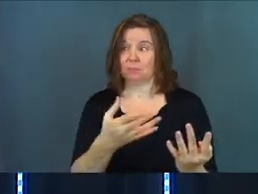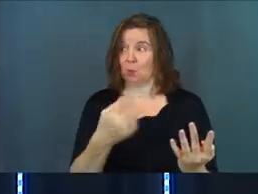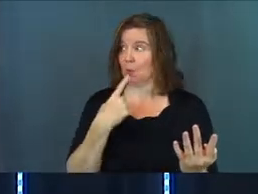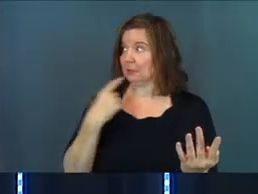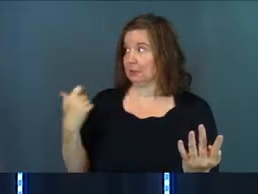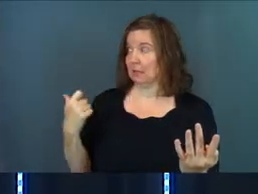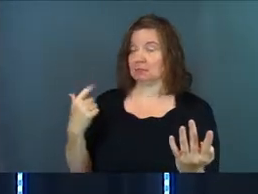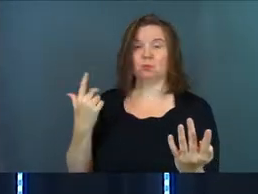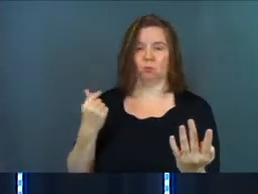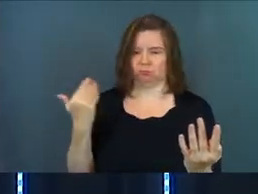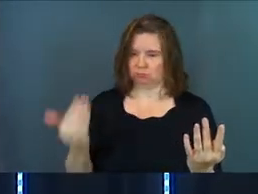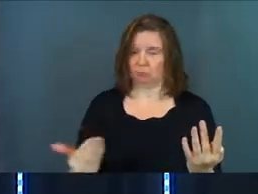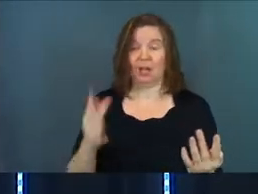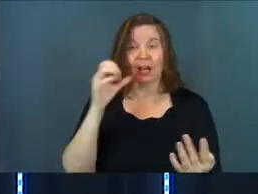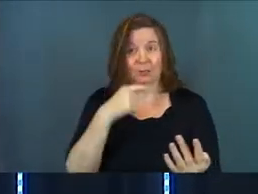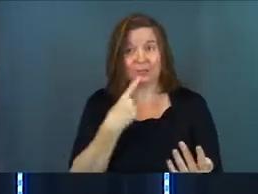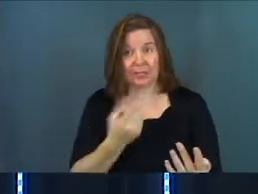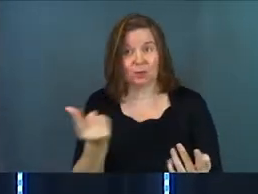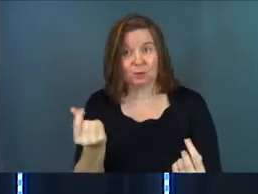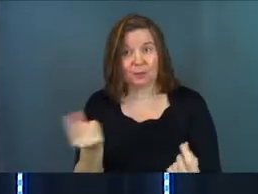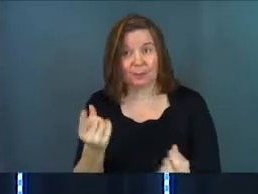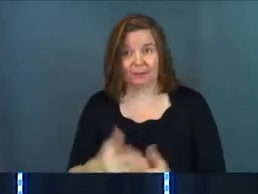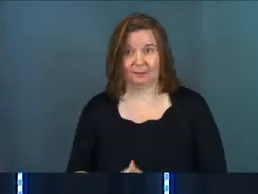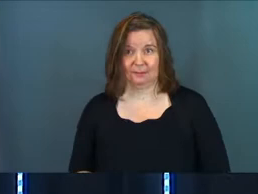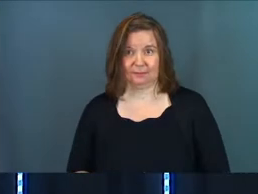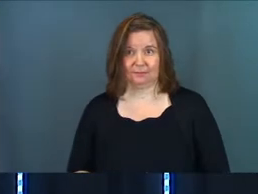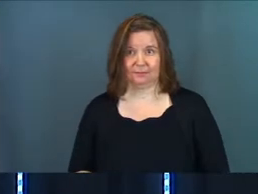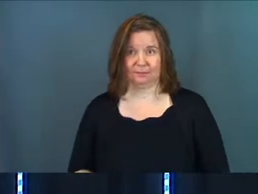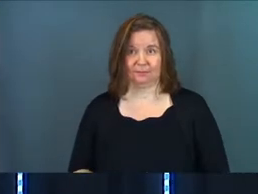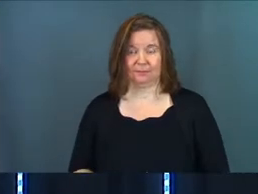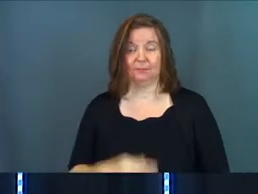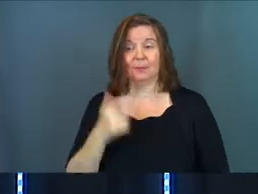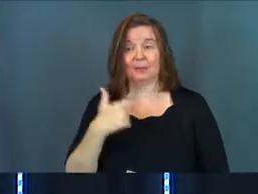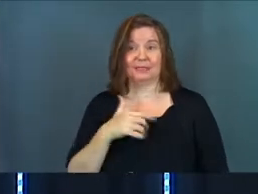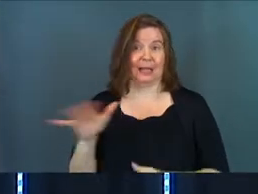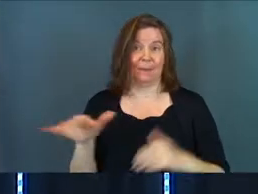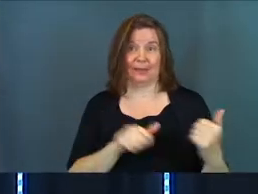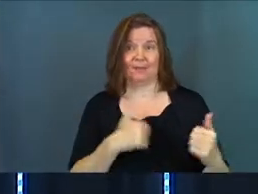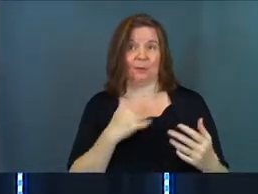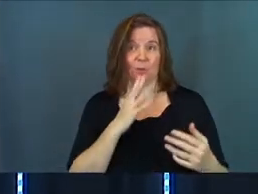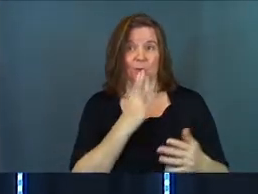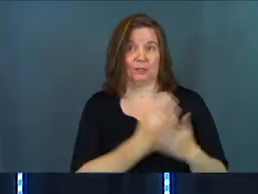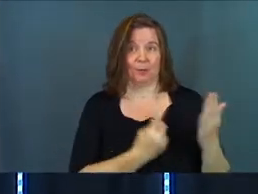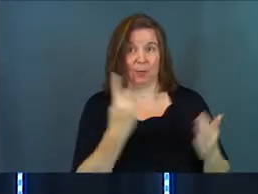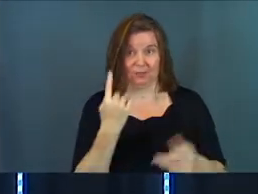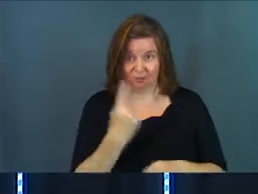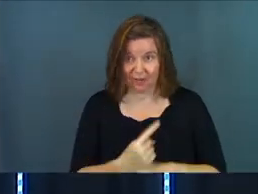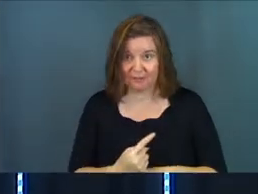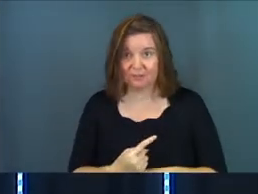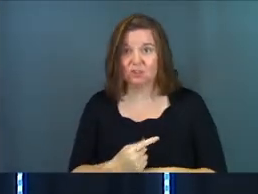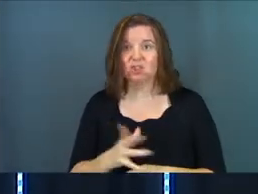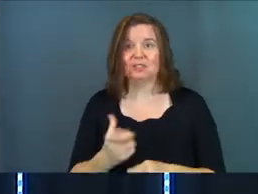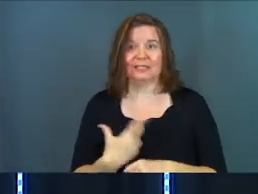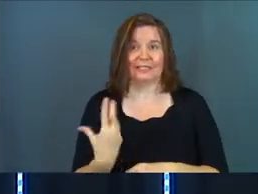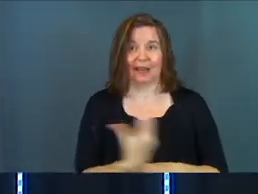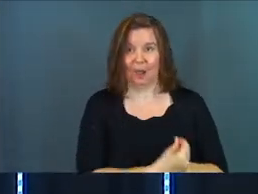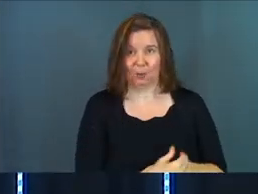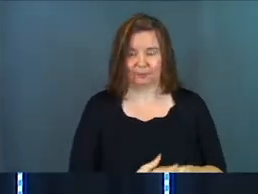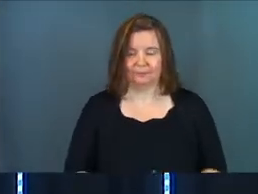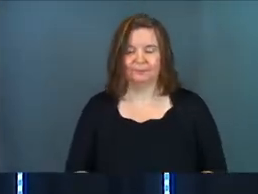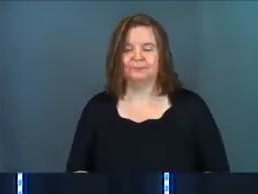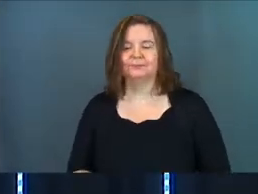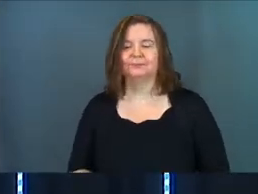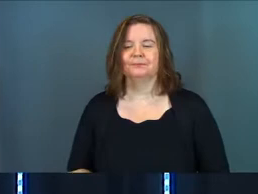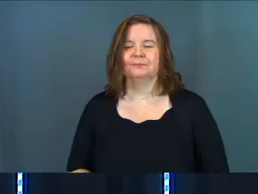whatever he tells you. Assuming he's going to tell you something because I'm leaving. I'm going to go talk to somebody, right? She's getting out of here.